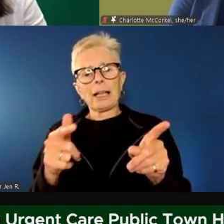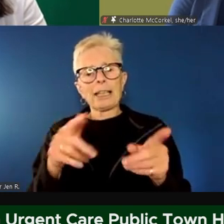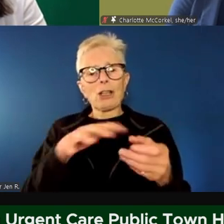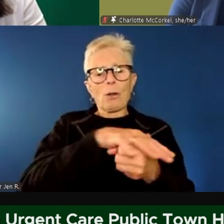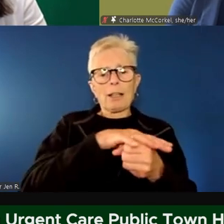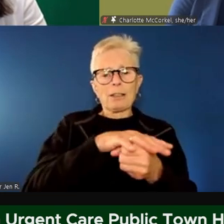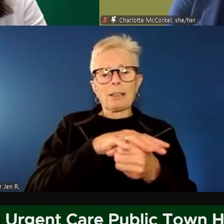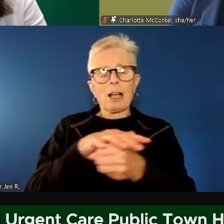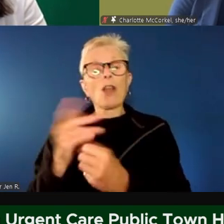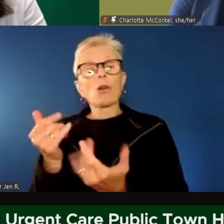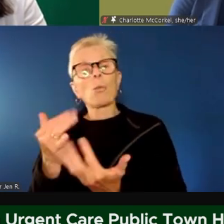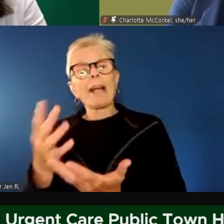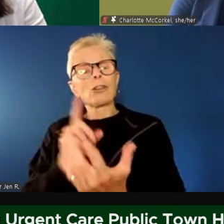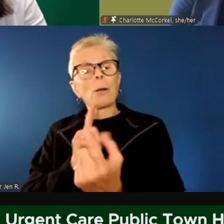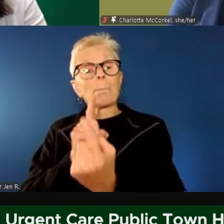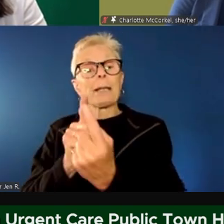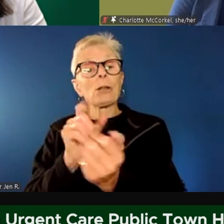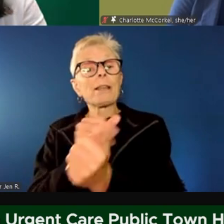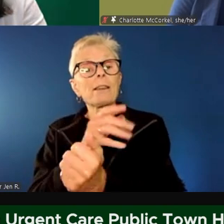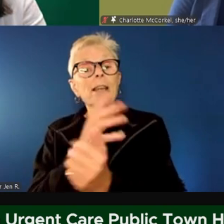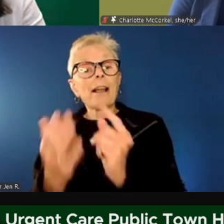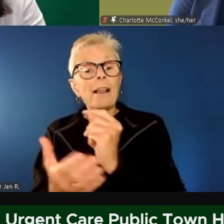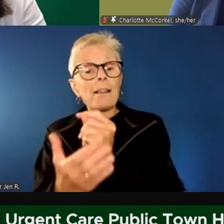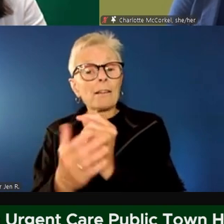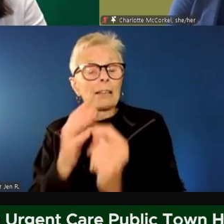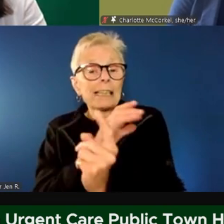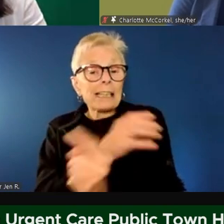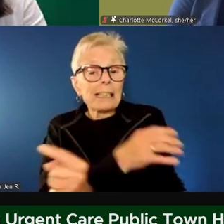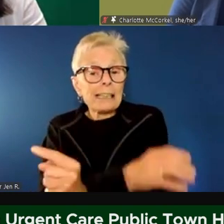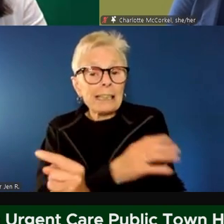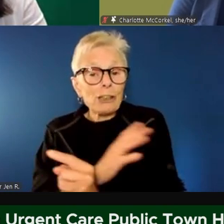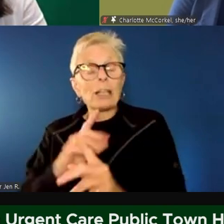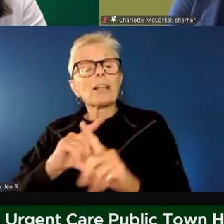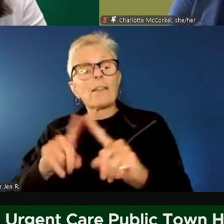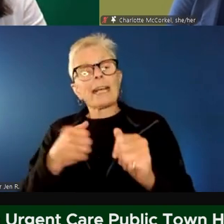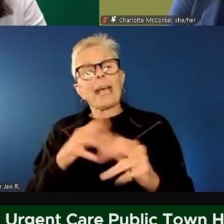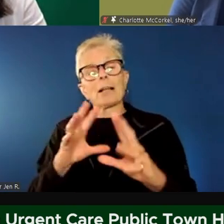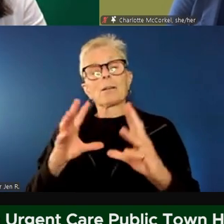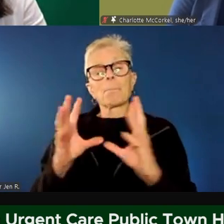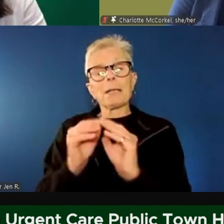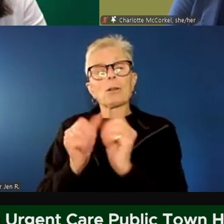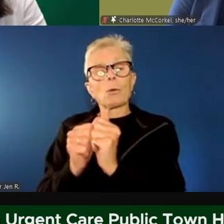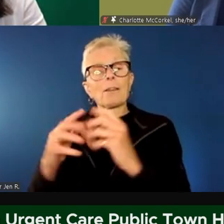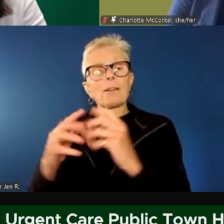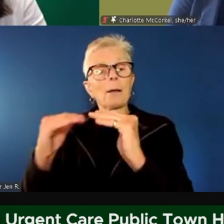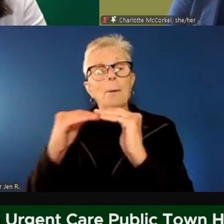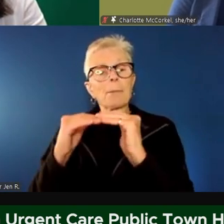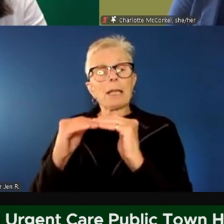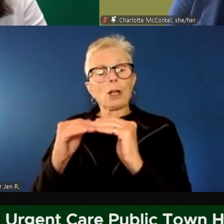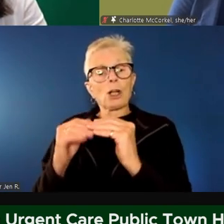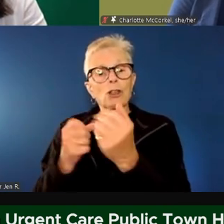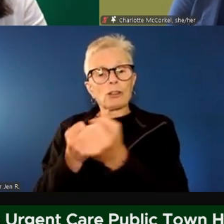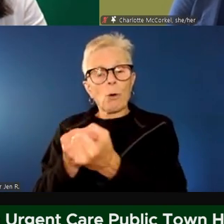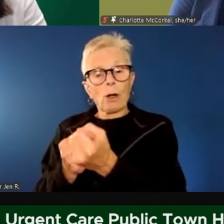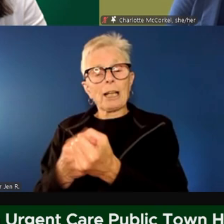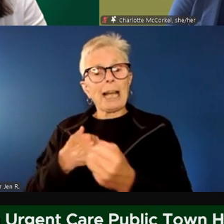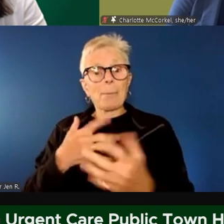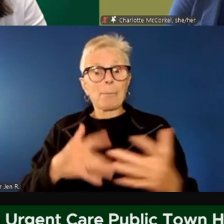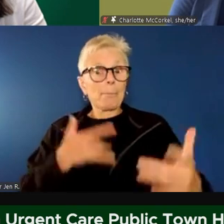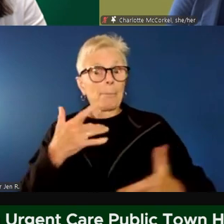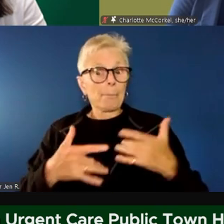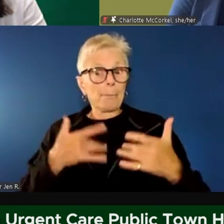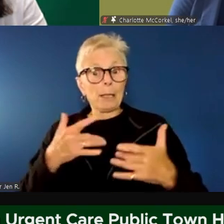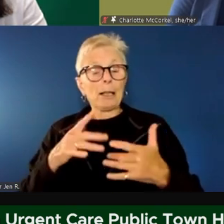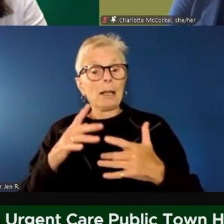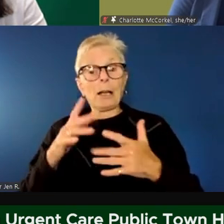while they're waiting to possibly meet with the clinicians. And just to say one of the things I think we're excited about with this project too, is that folks